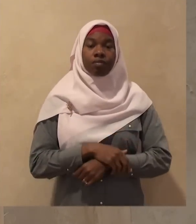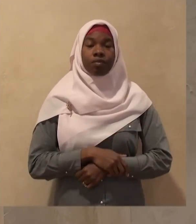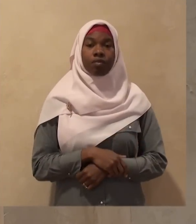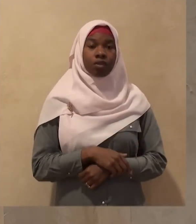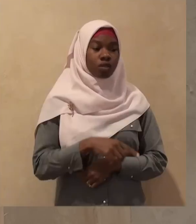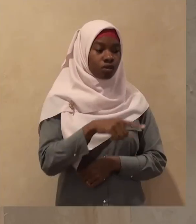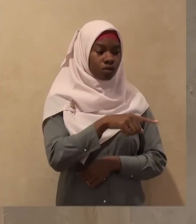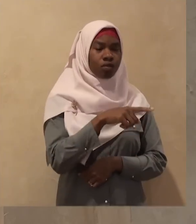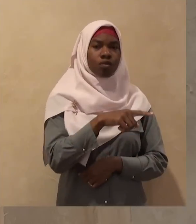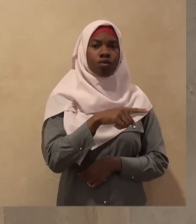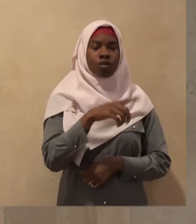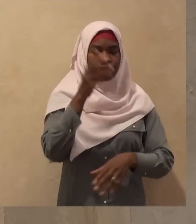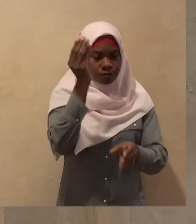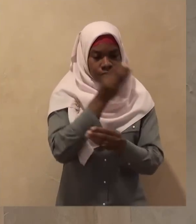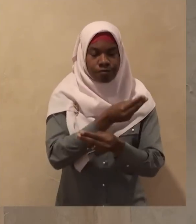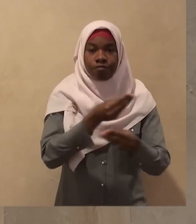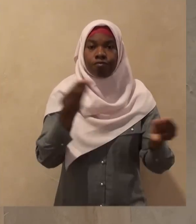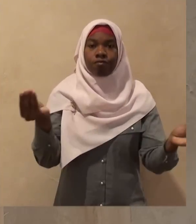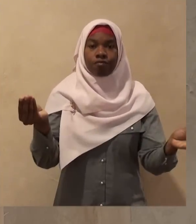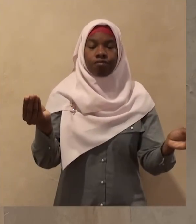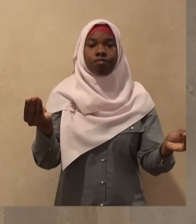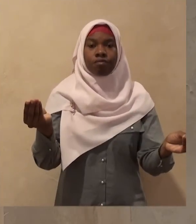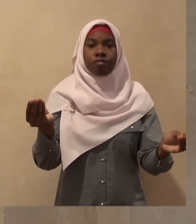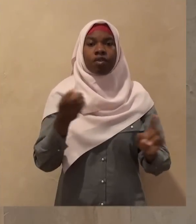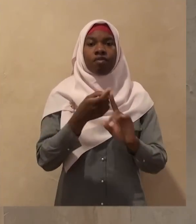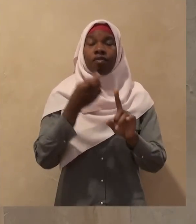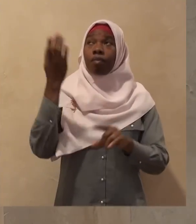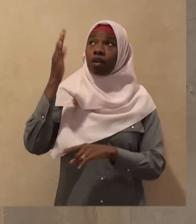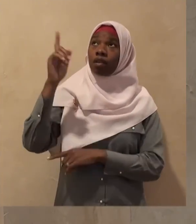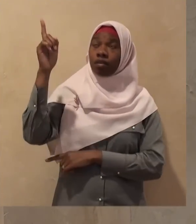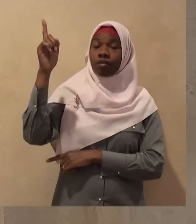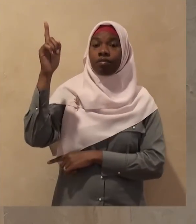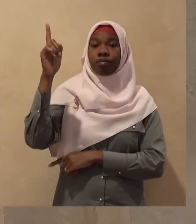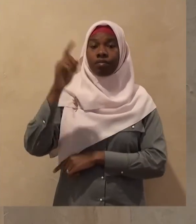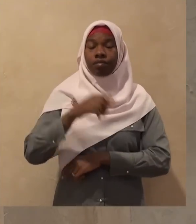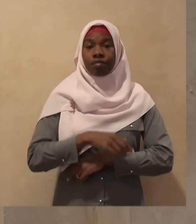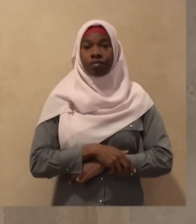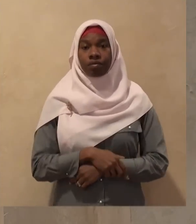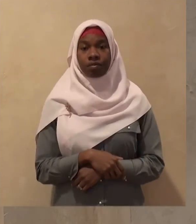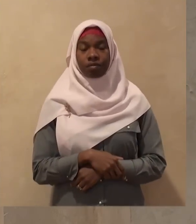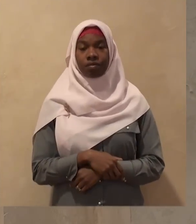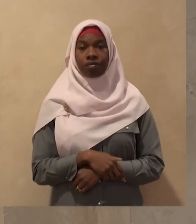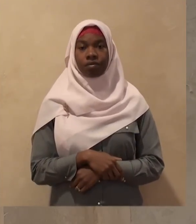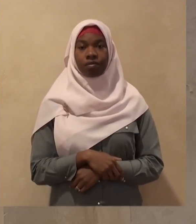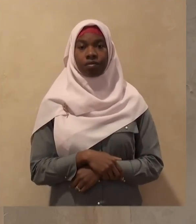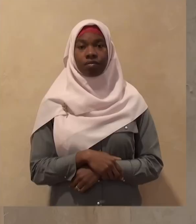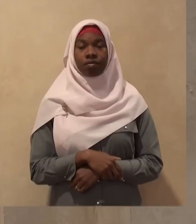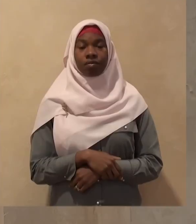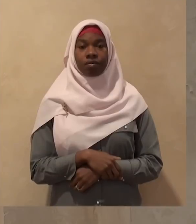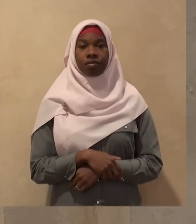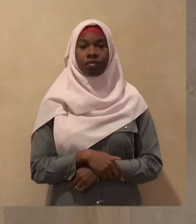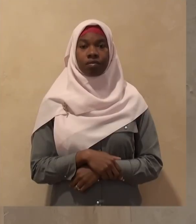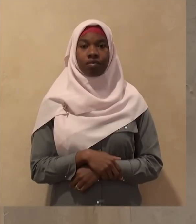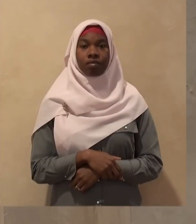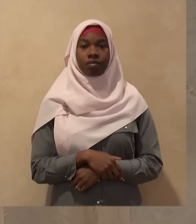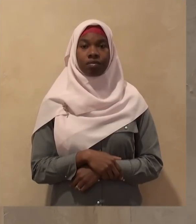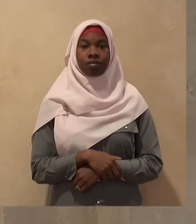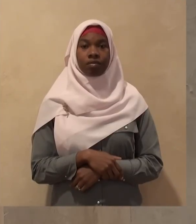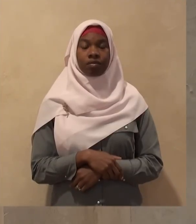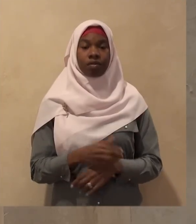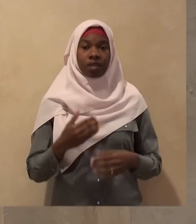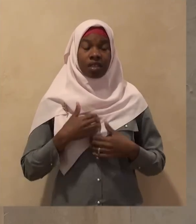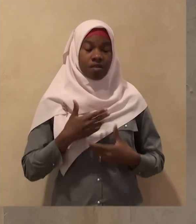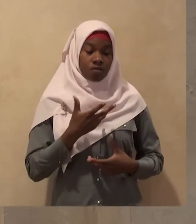the message that you are given by Allah subhanahu wa ta'ala wa adayt al-amana and you fulfilled that trust wa